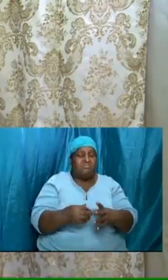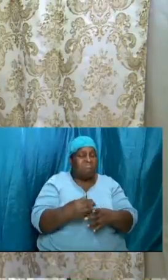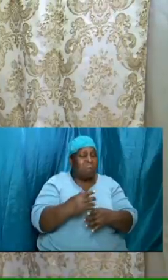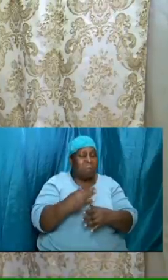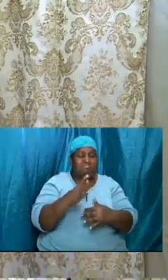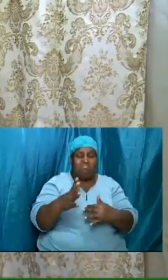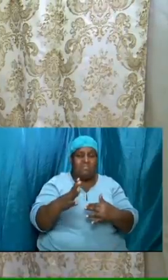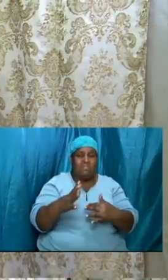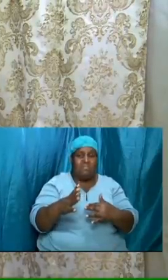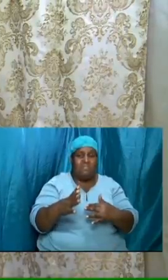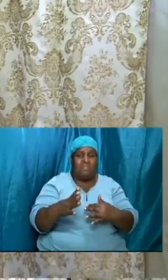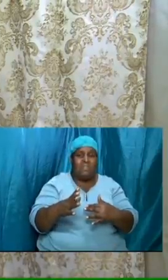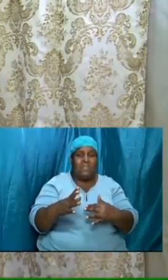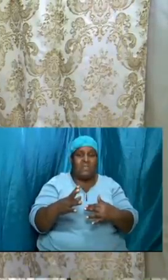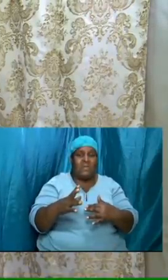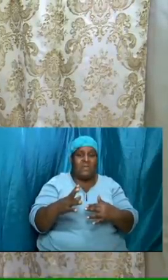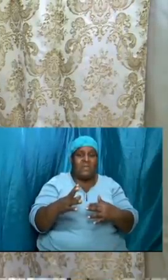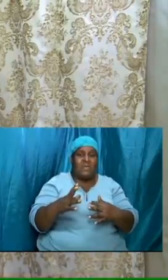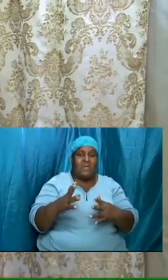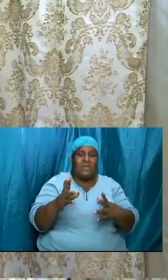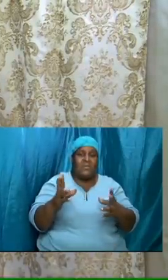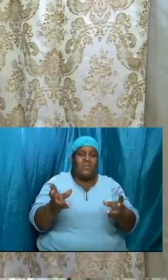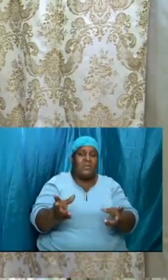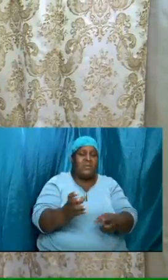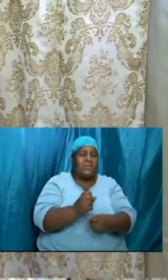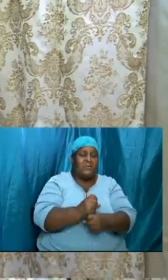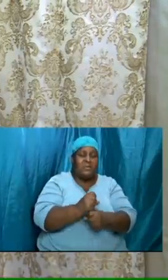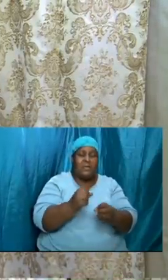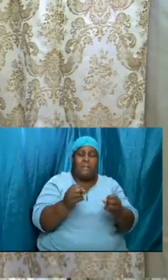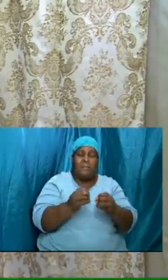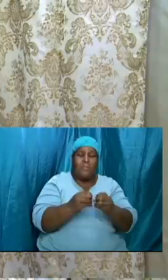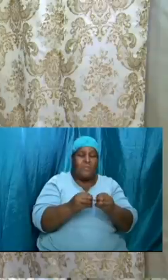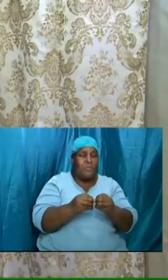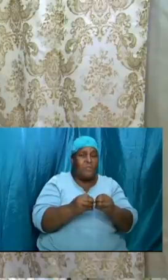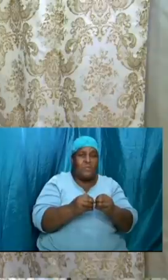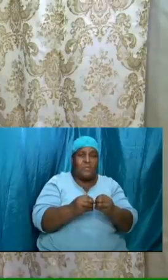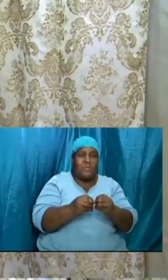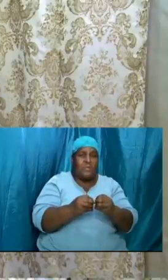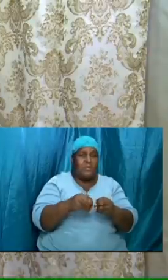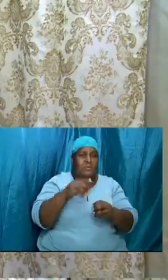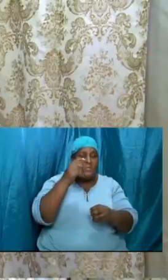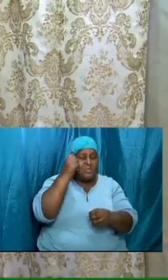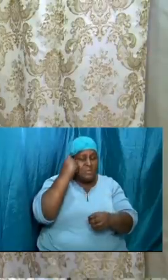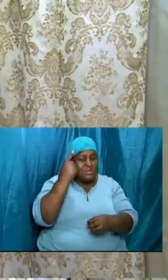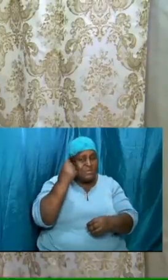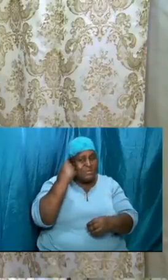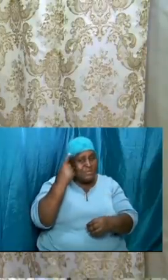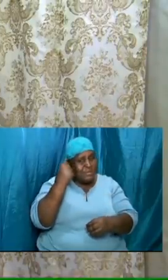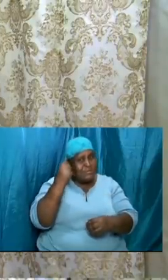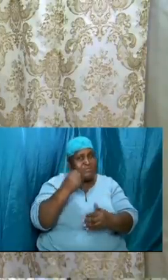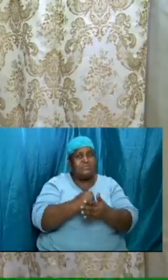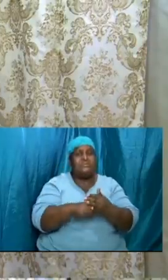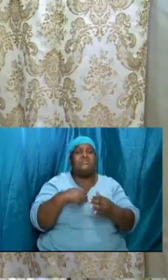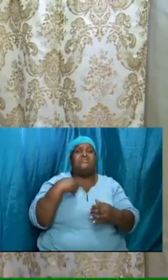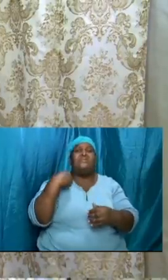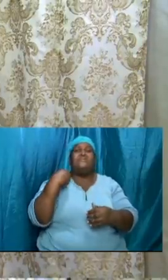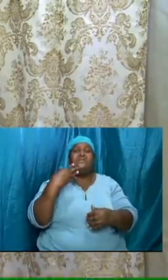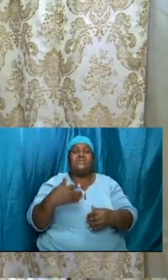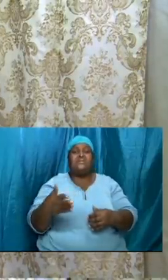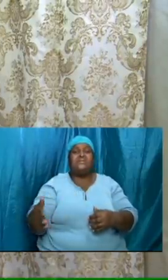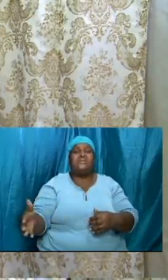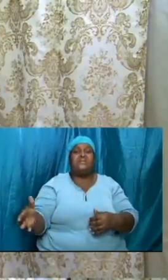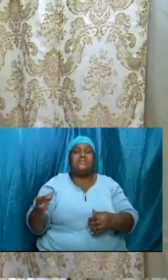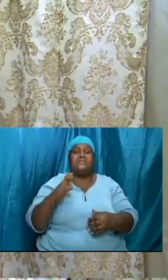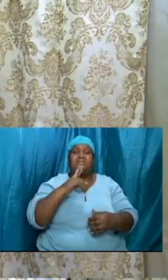getting a little bit more in terms of understanding some of the things that